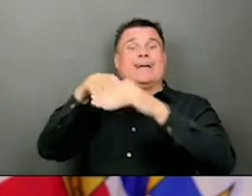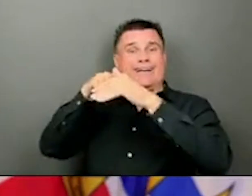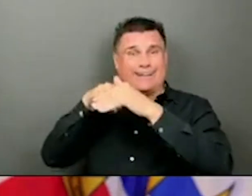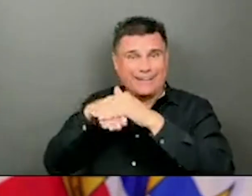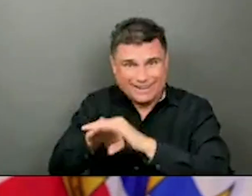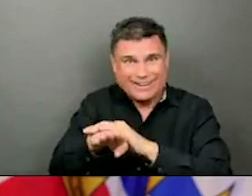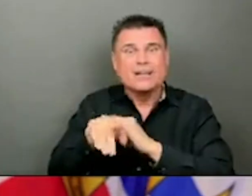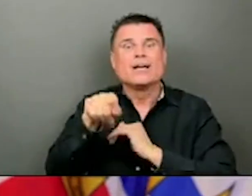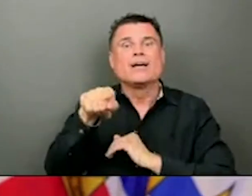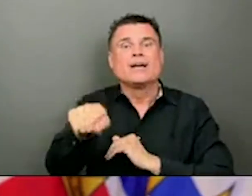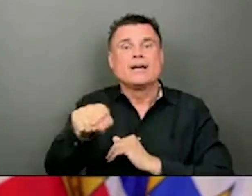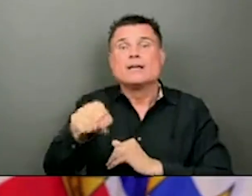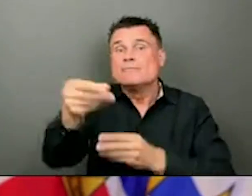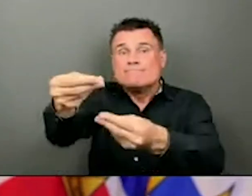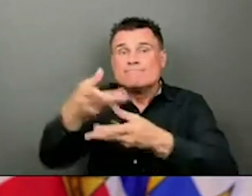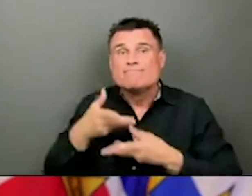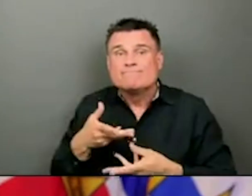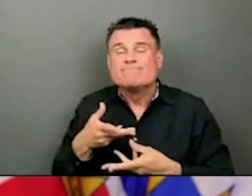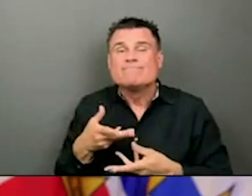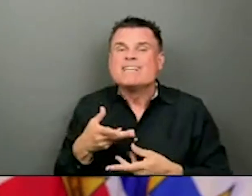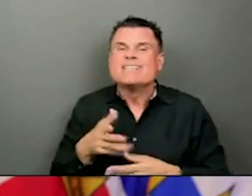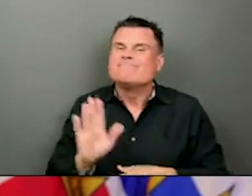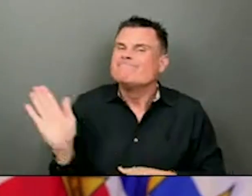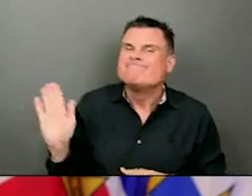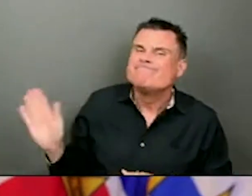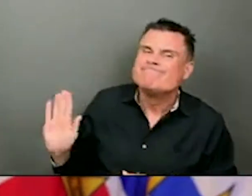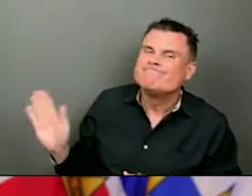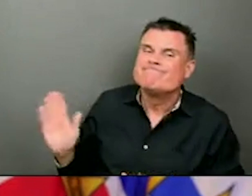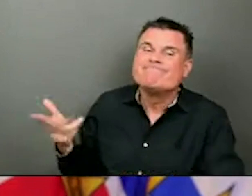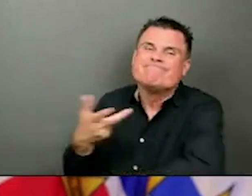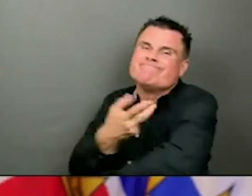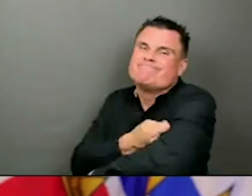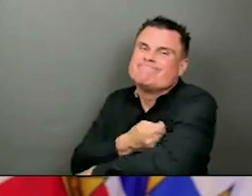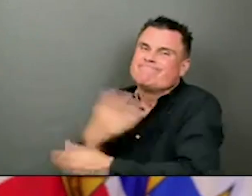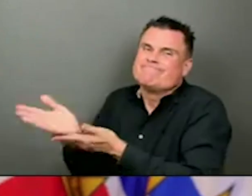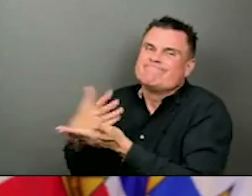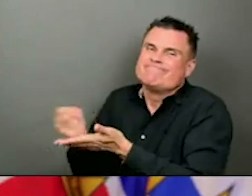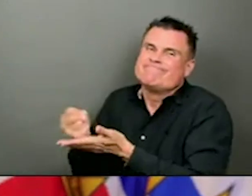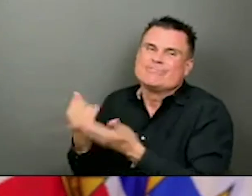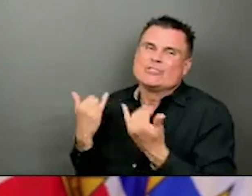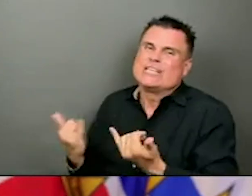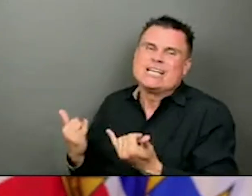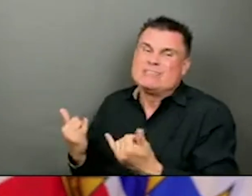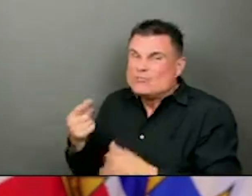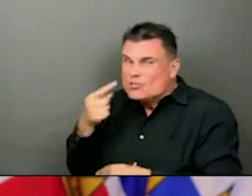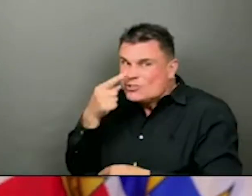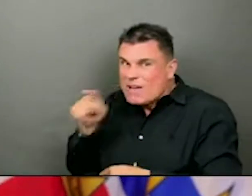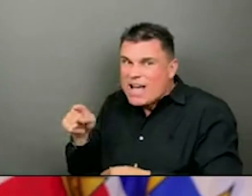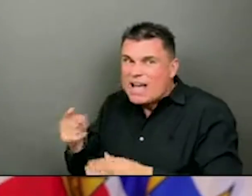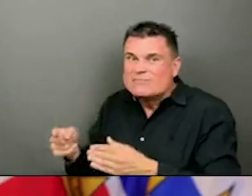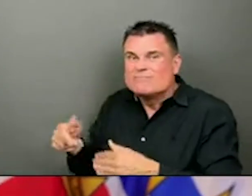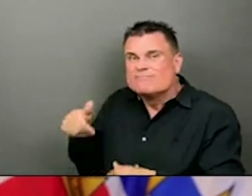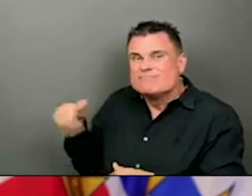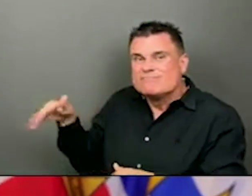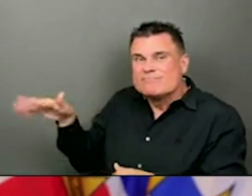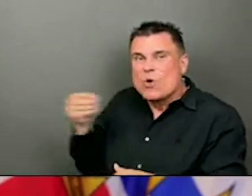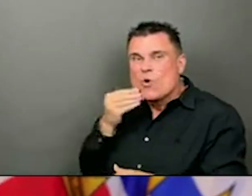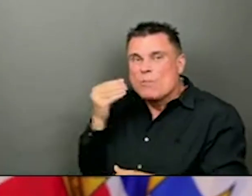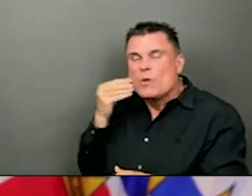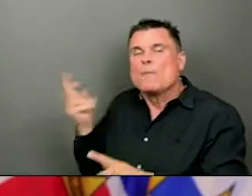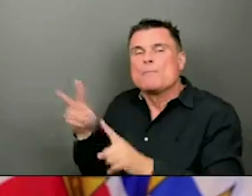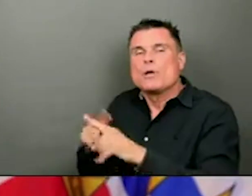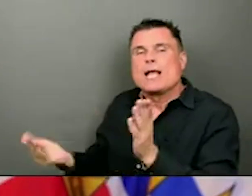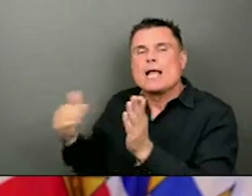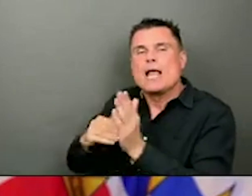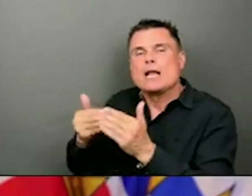book again. So would you be able to explain why that's happening and what kind of inference that gives to people that are trying to